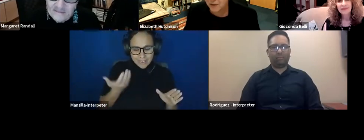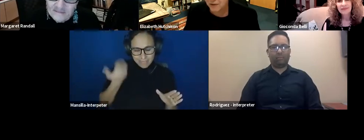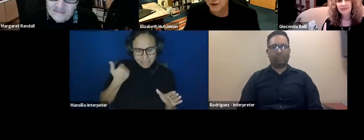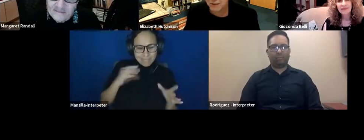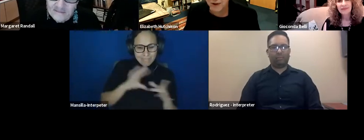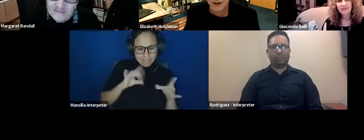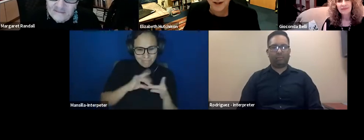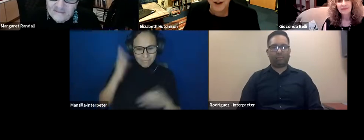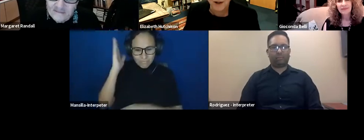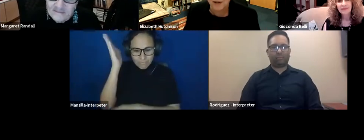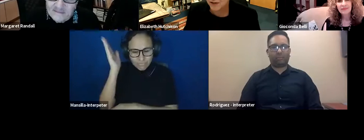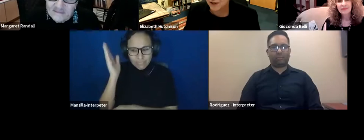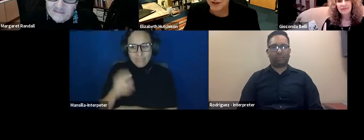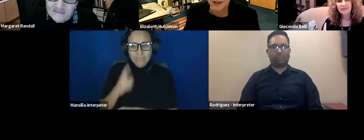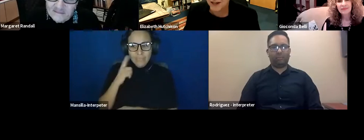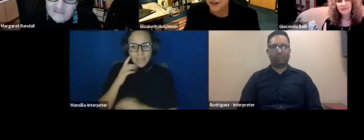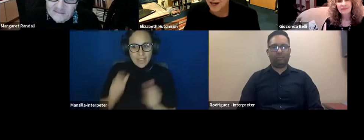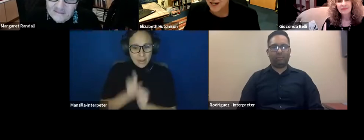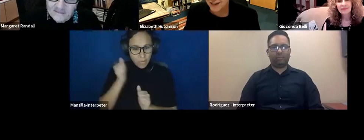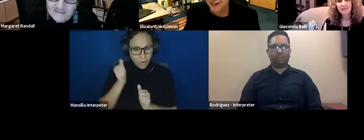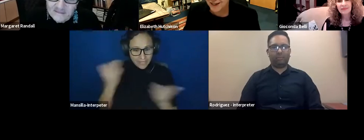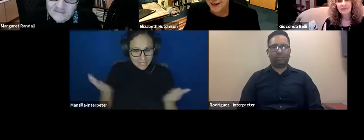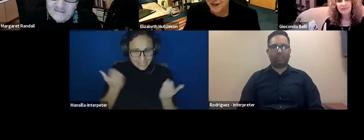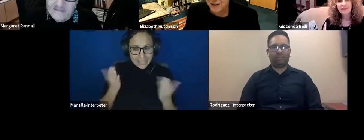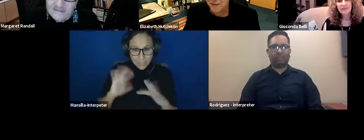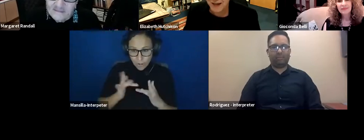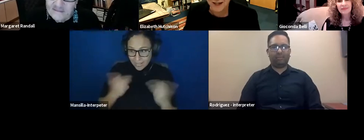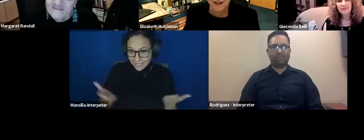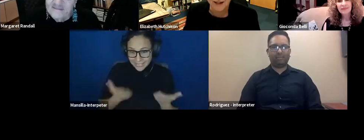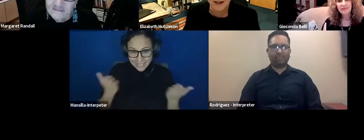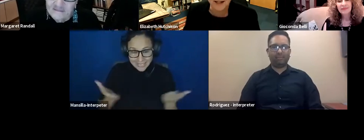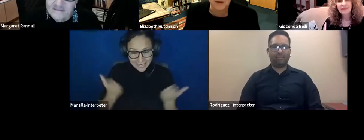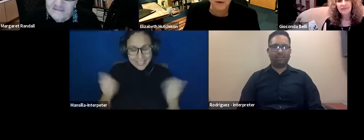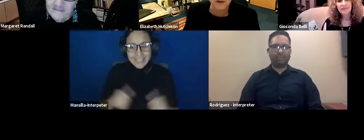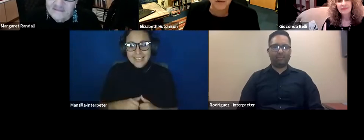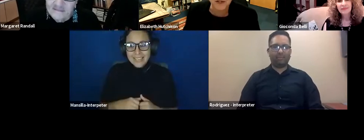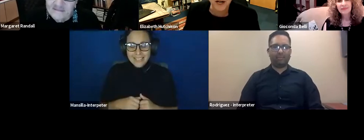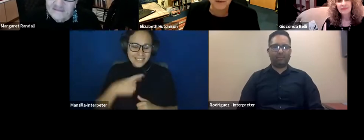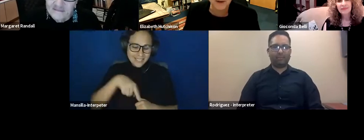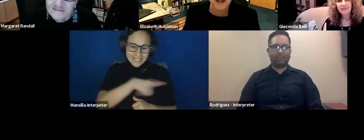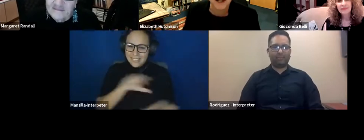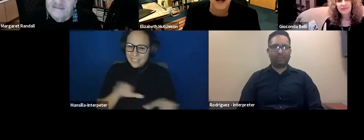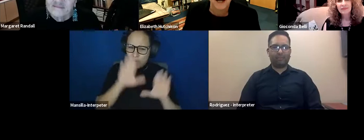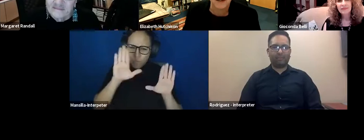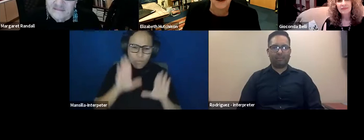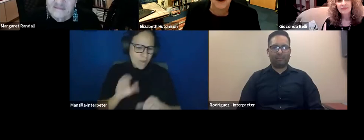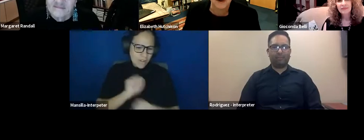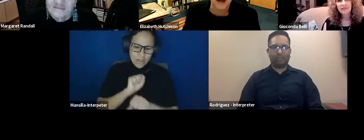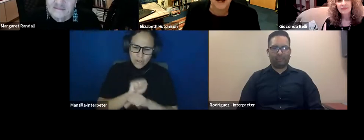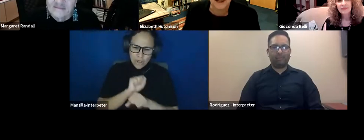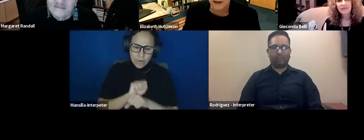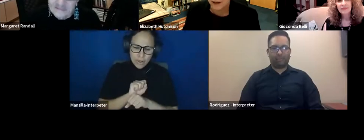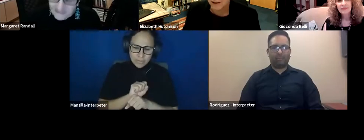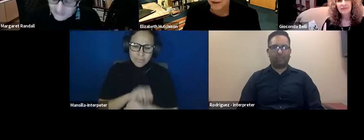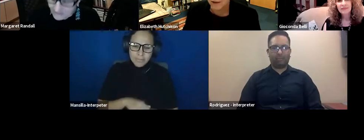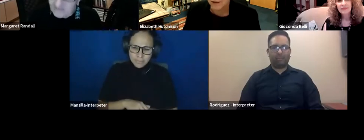know most of them are, are still online, um, and, uh, they did a wonderful job and hope